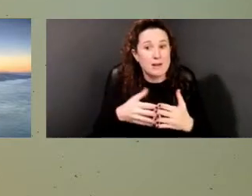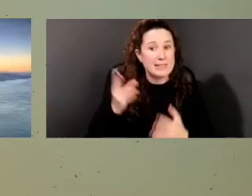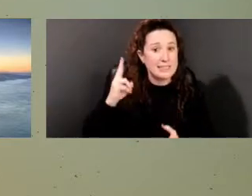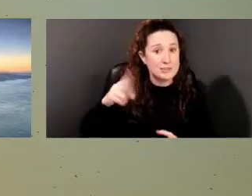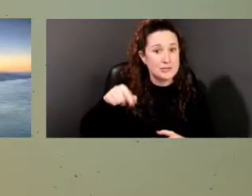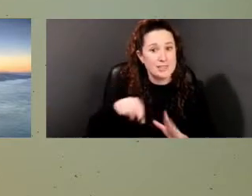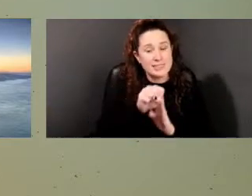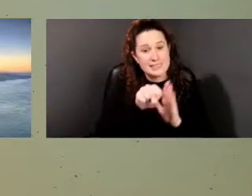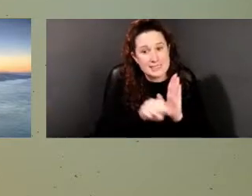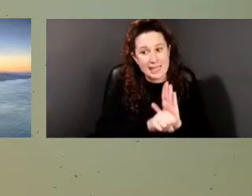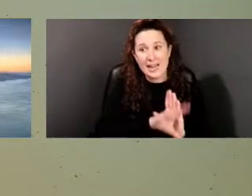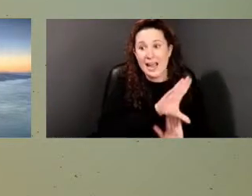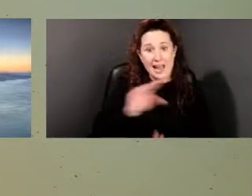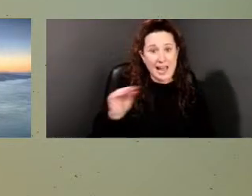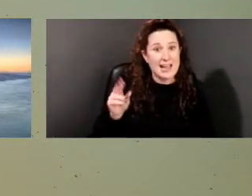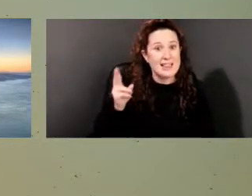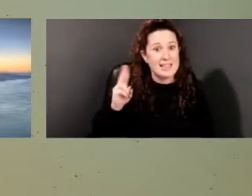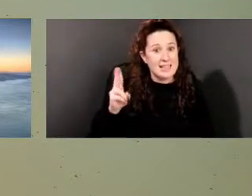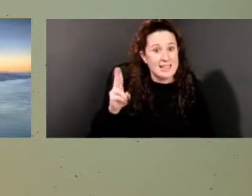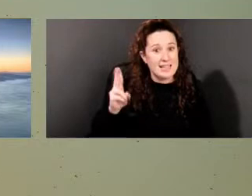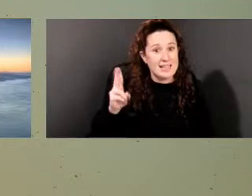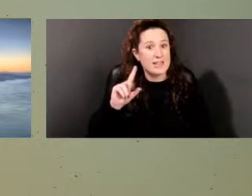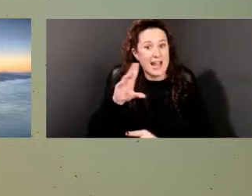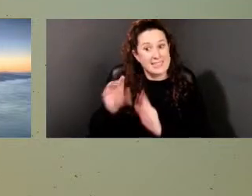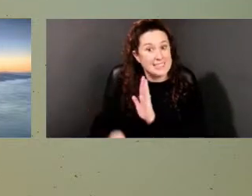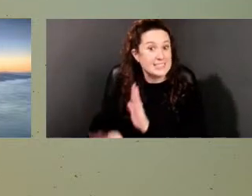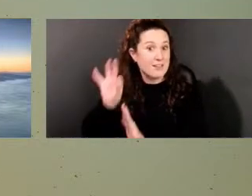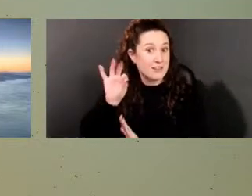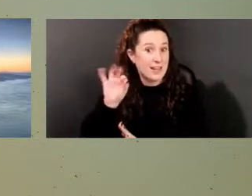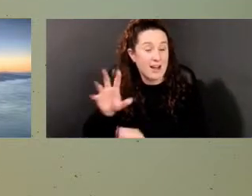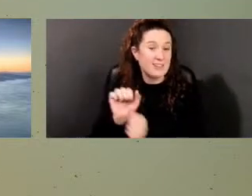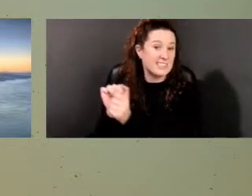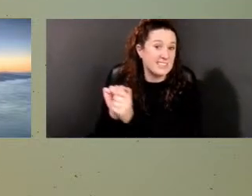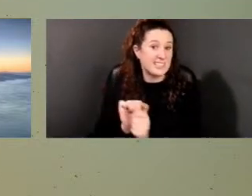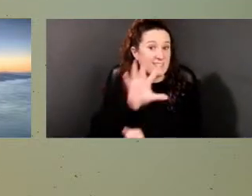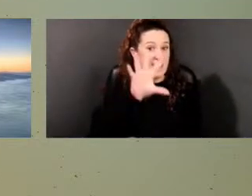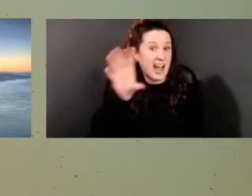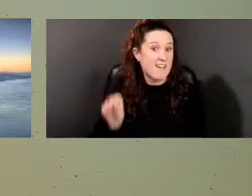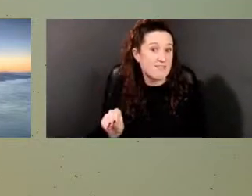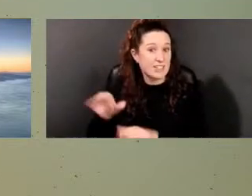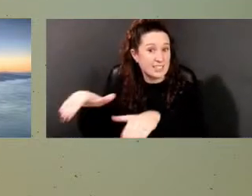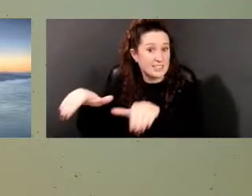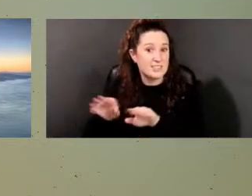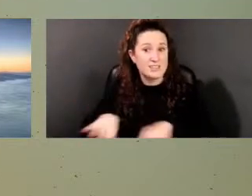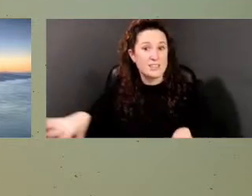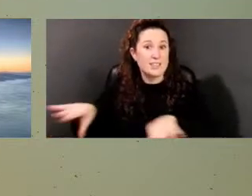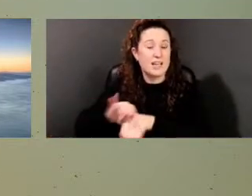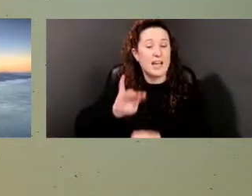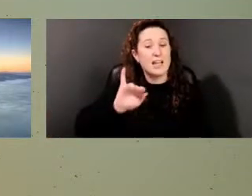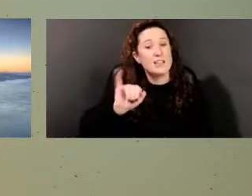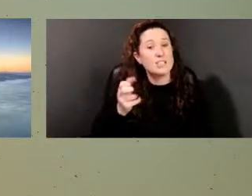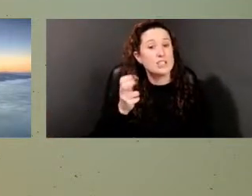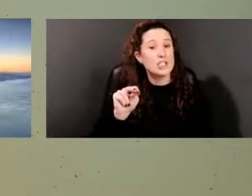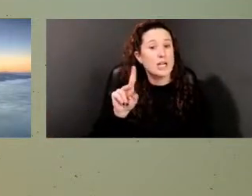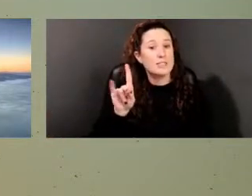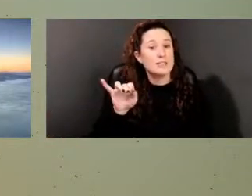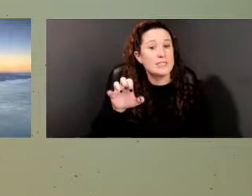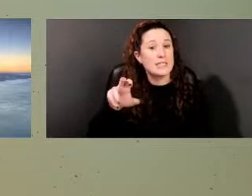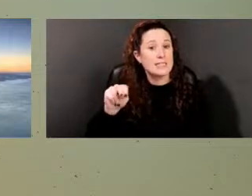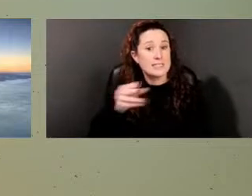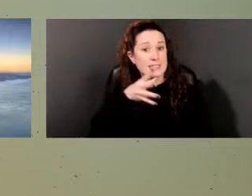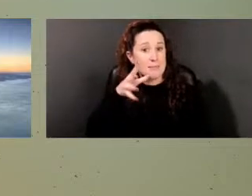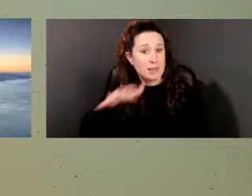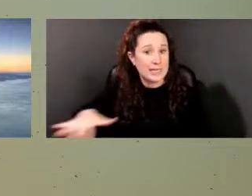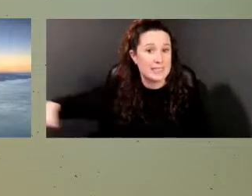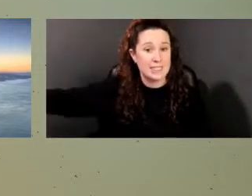the history, the discovery of the borough ground of enslaved Africans at the John Dickinson plantation. To those who've joined us, thank you very